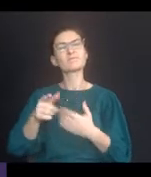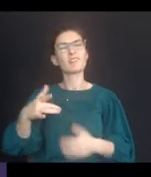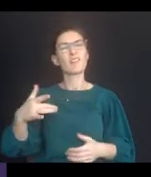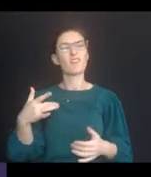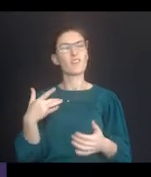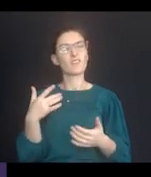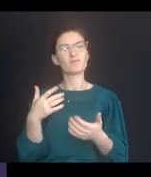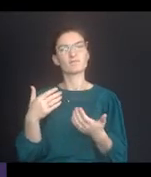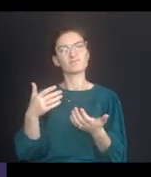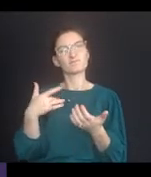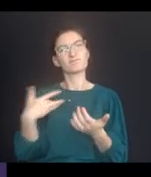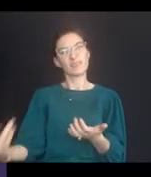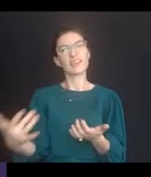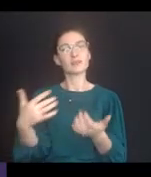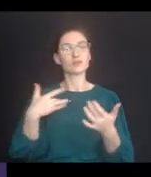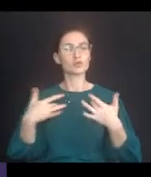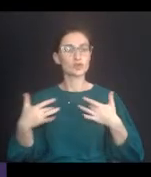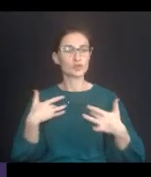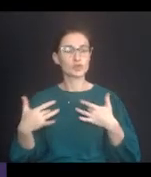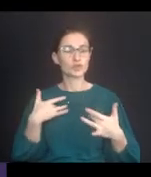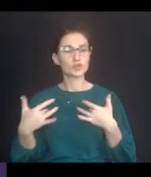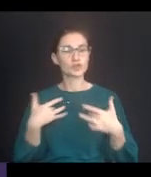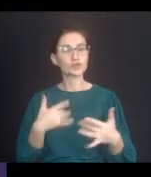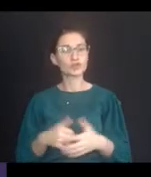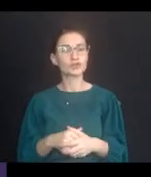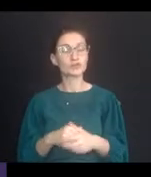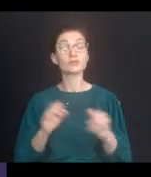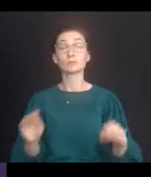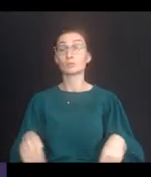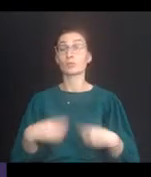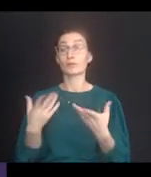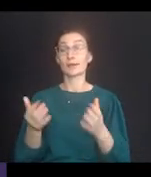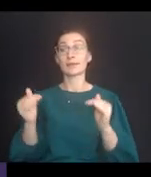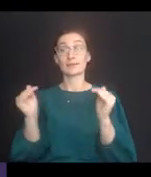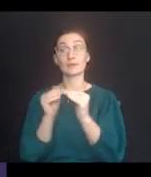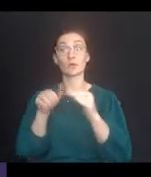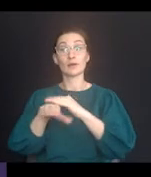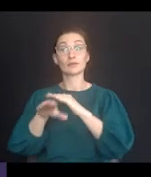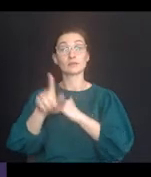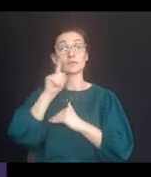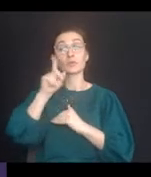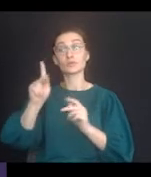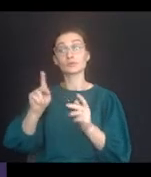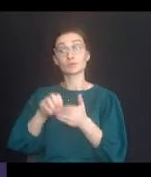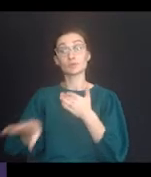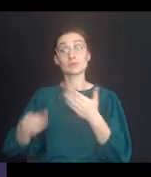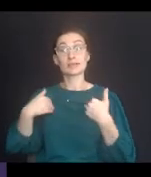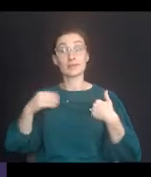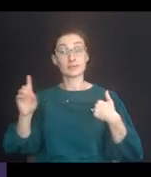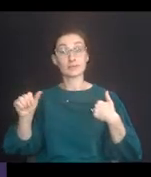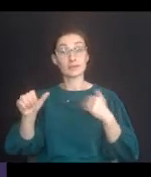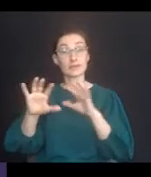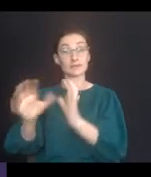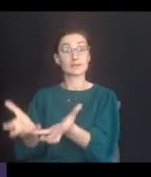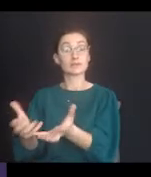are often an area of concern with respect to providing equal access to students with disabilities.